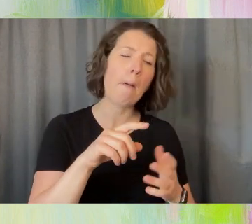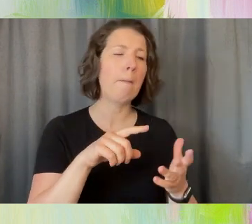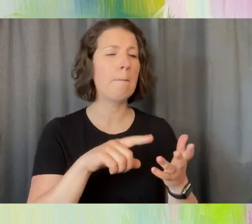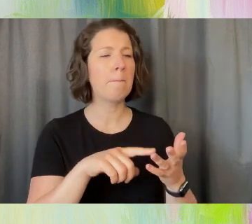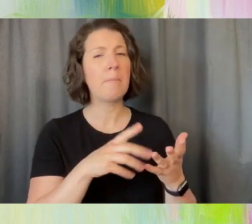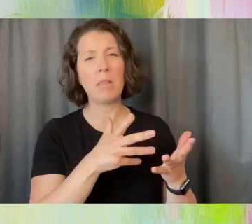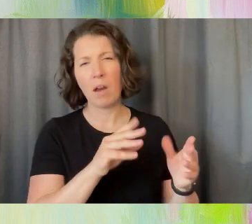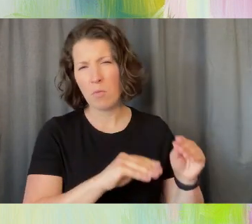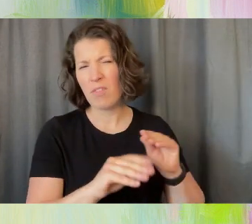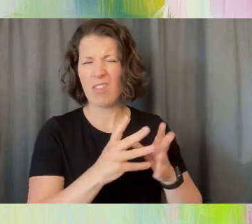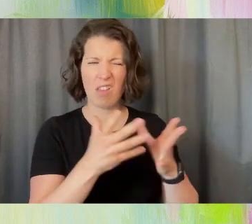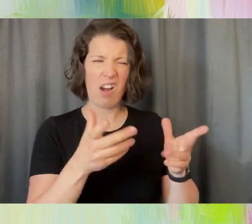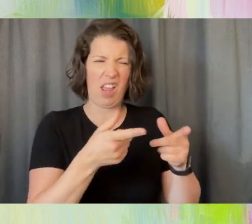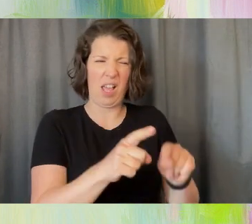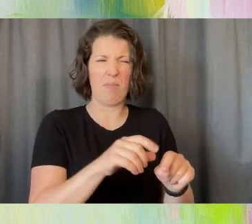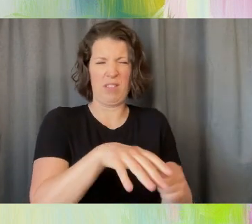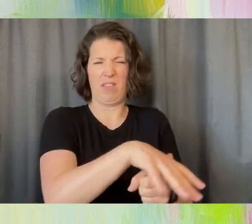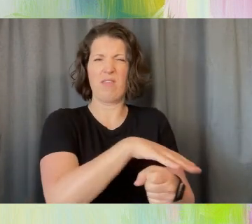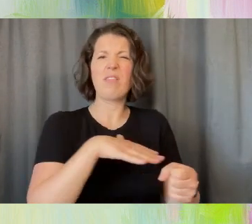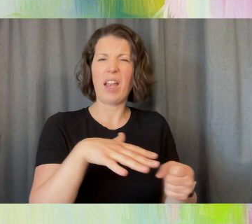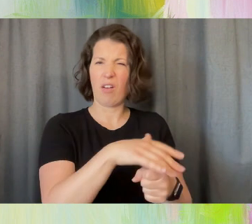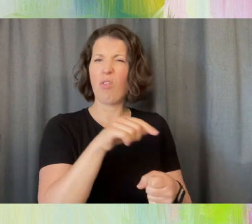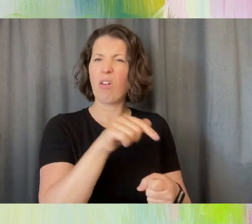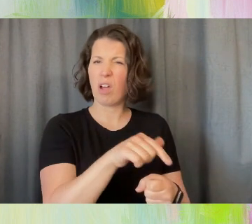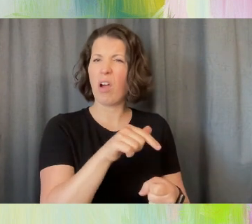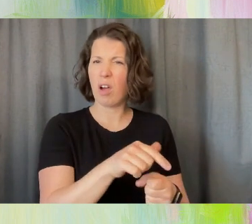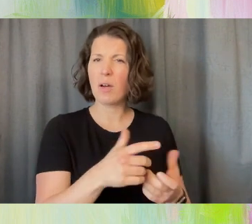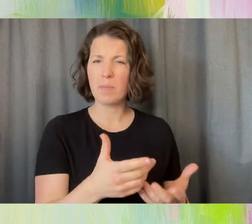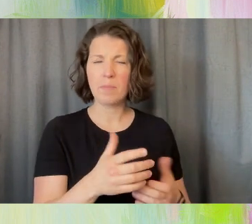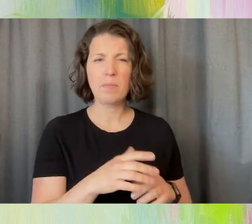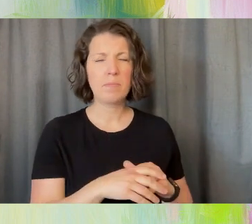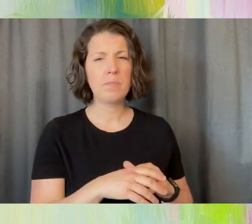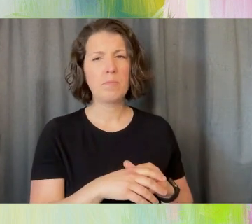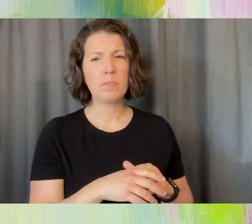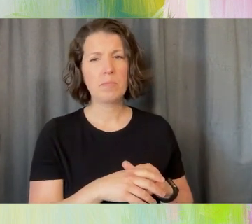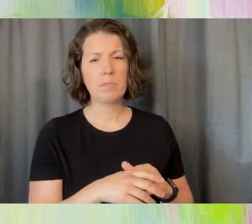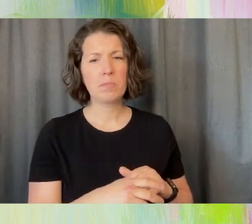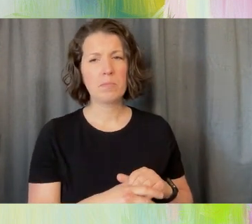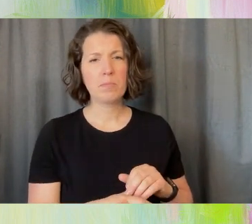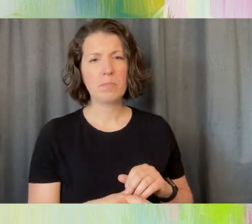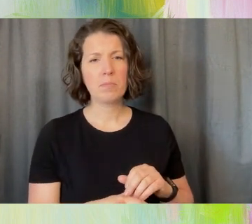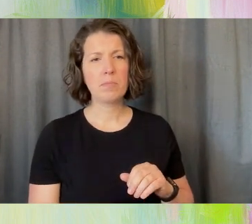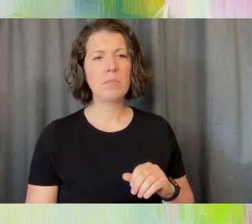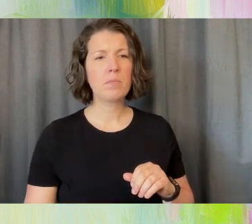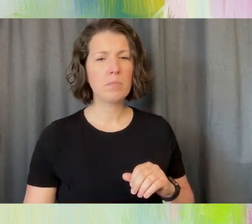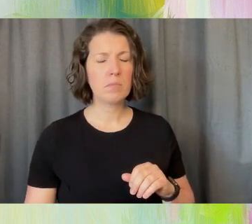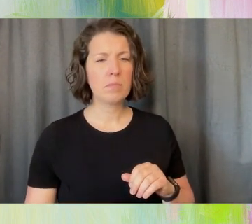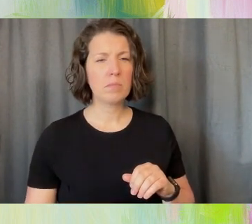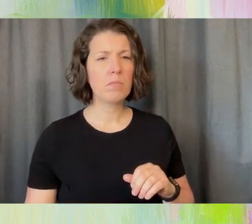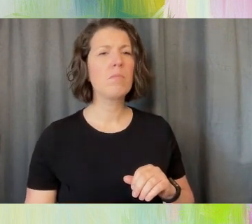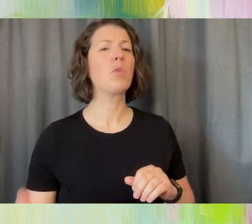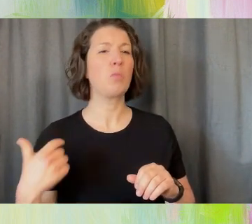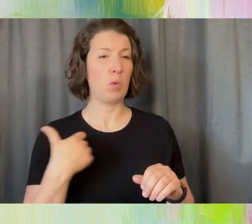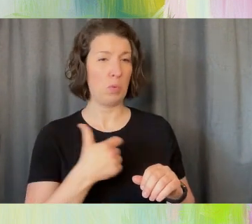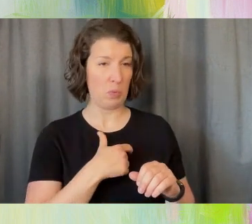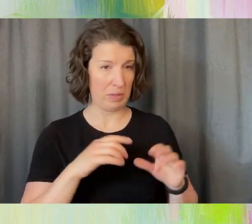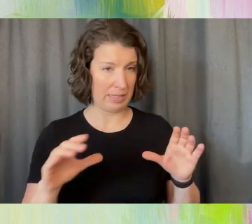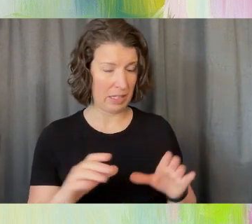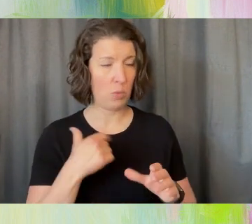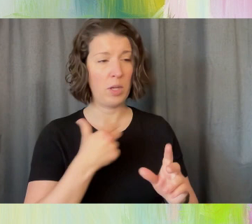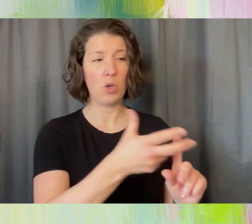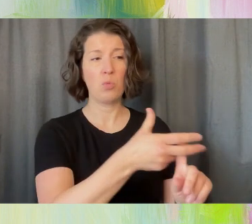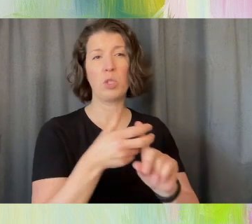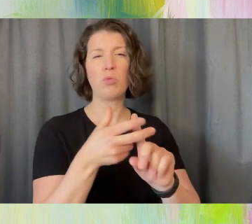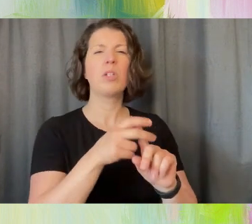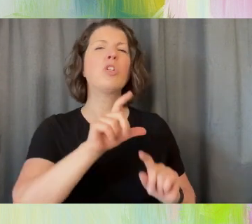happening in that sense. And so what we did is we recruited 20 participants.